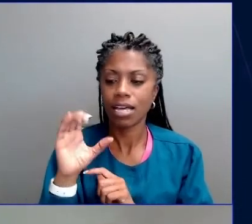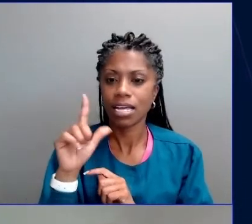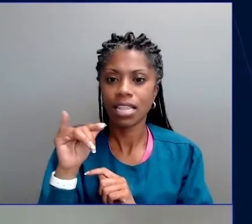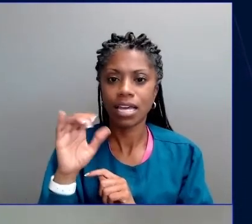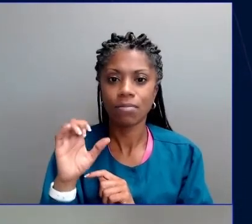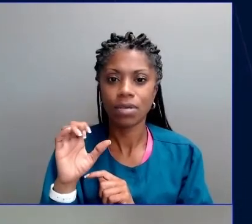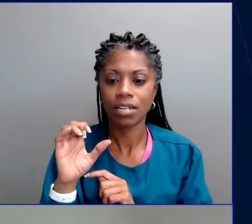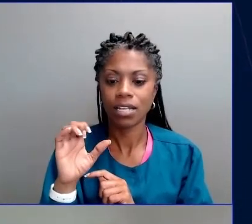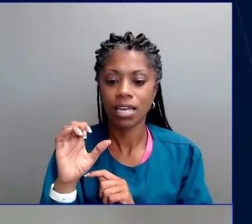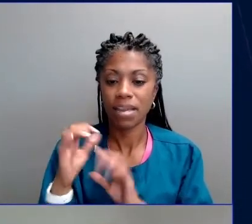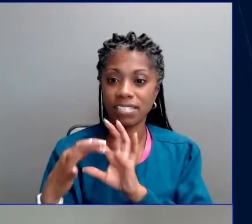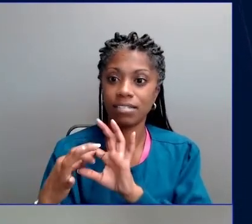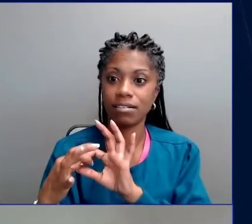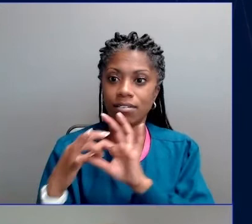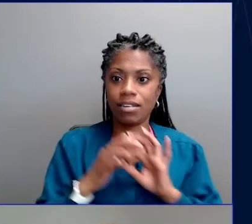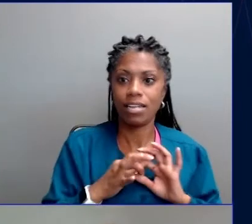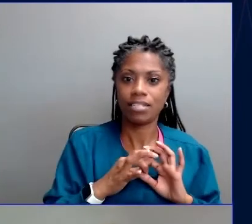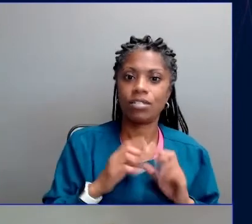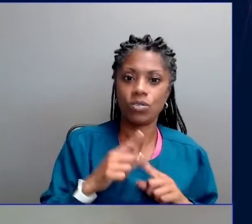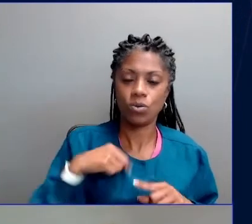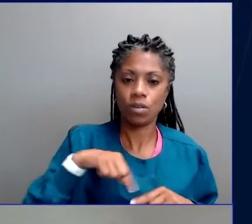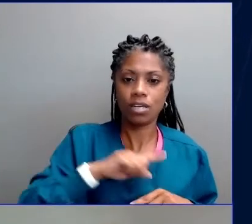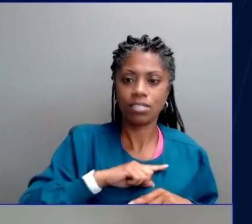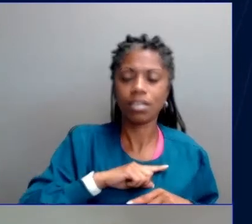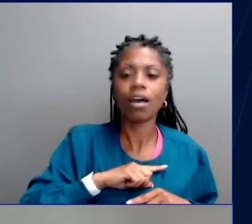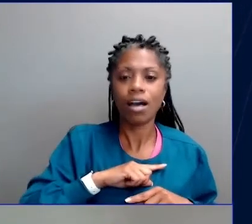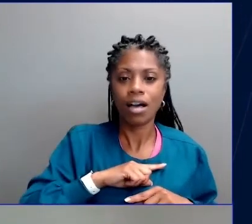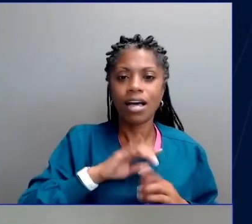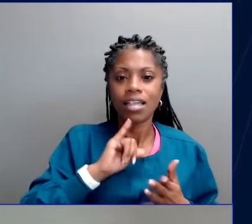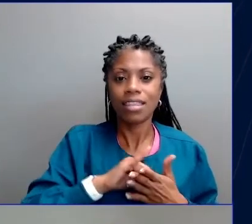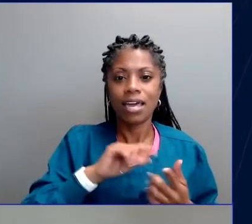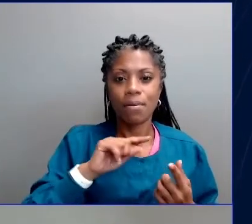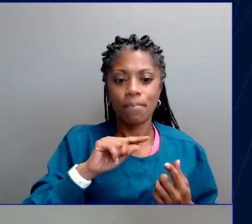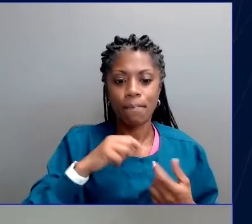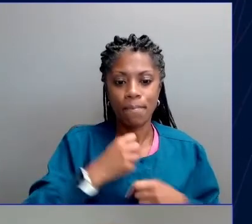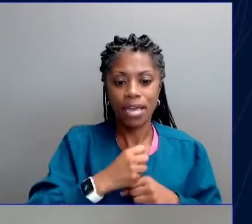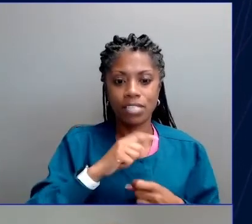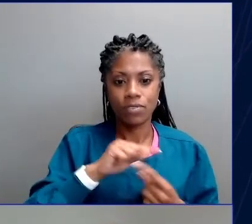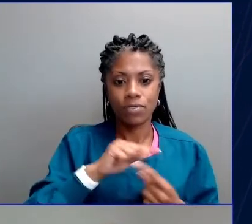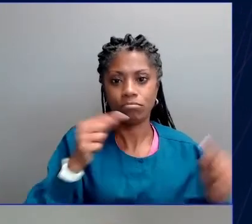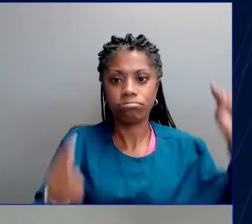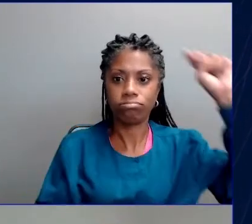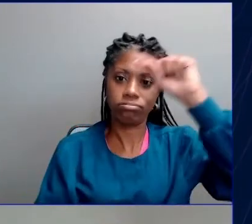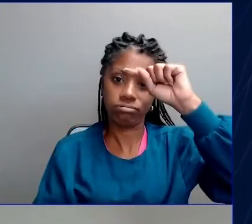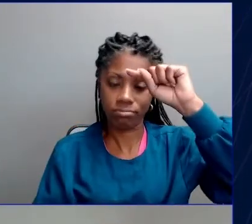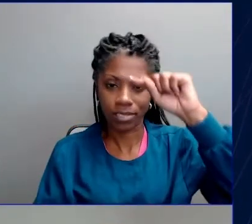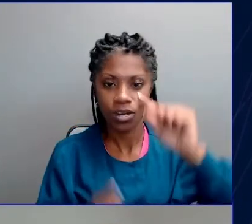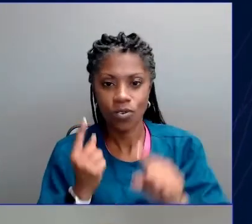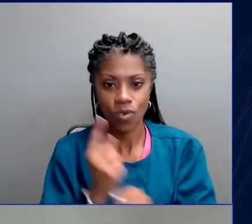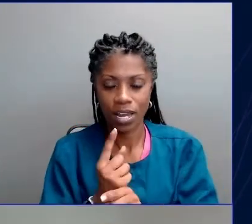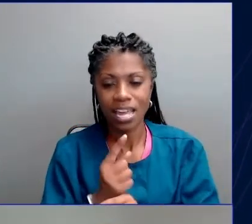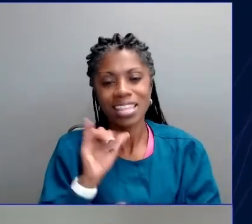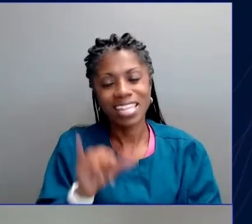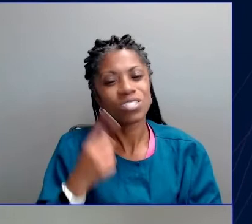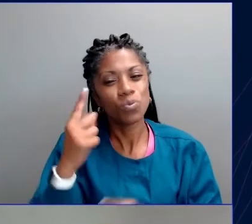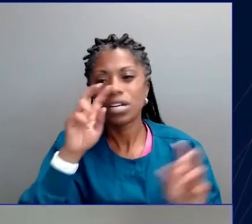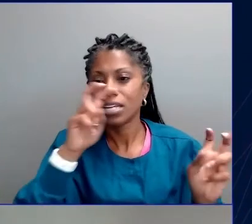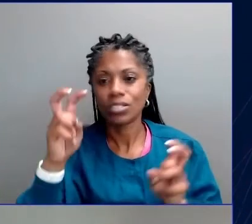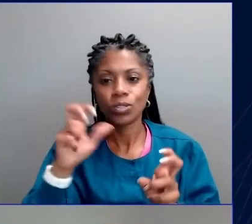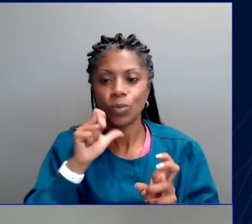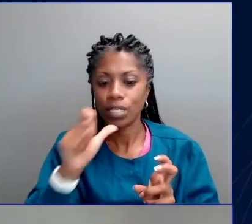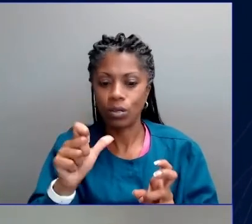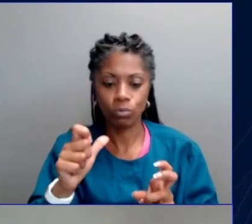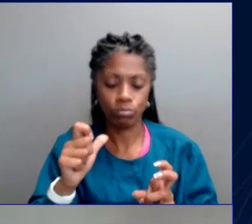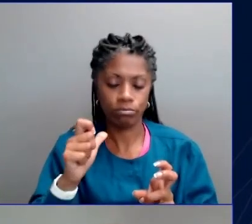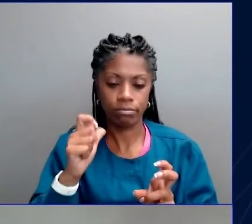that also addresses political polarization. Climate change is one of the most politically polarized issues in the country. But when we are able to